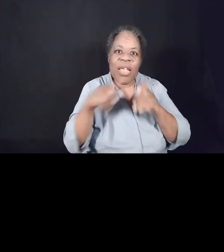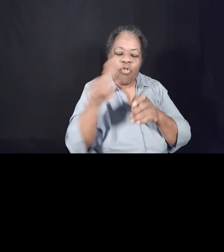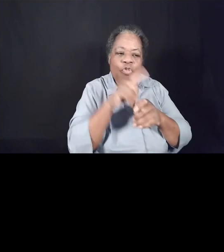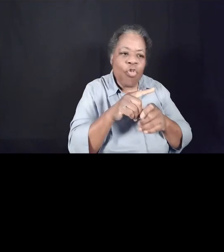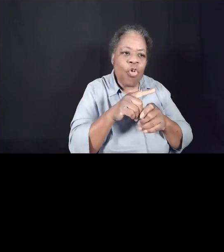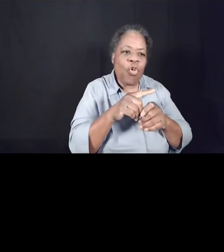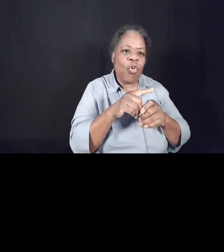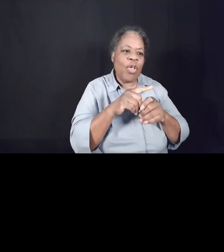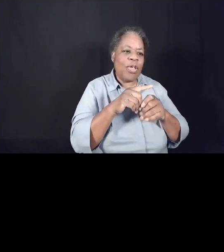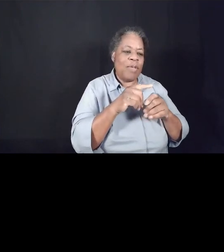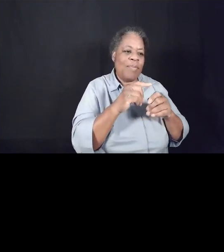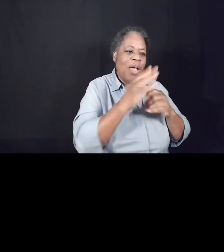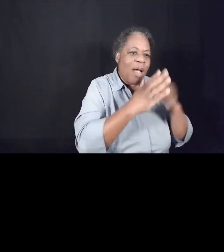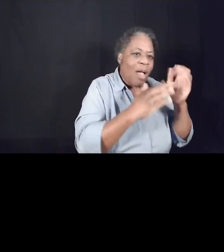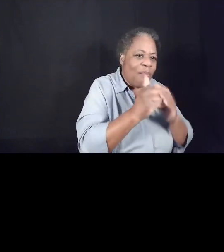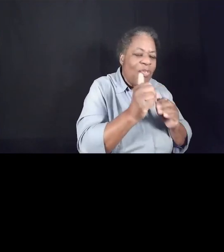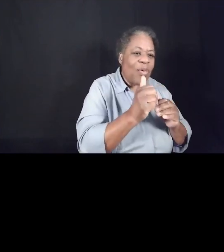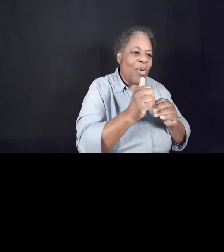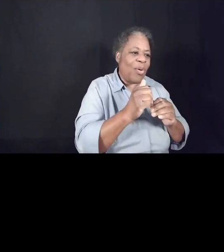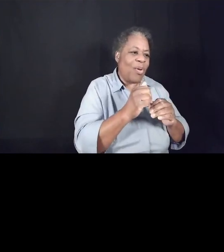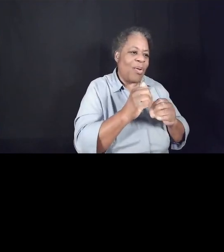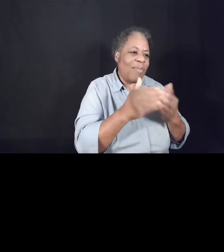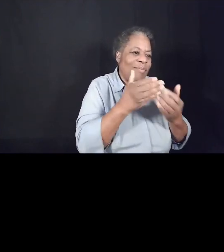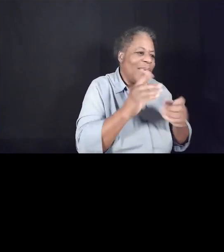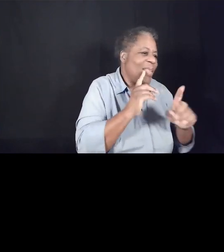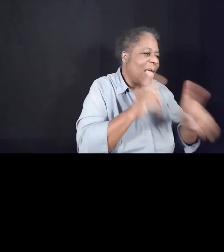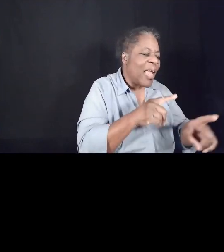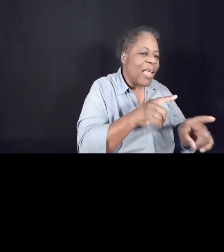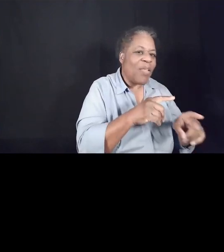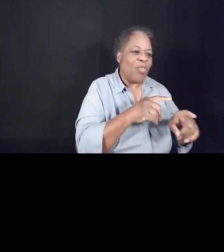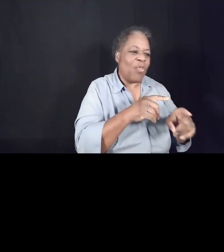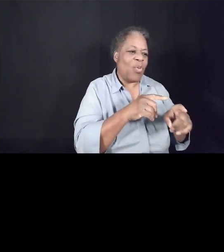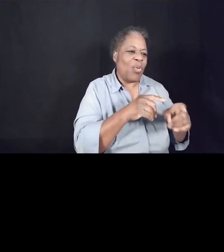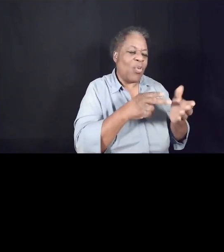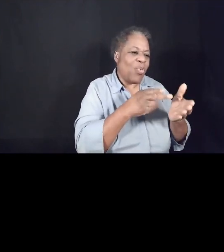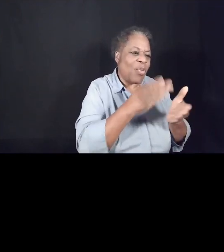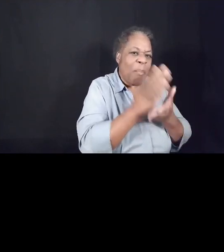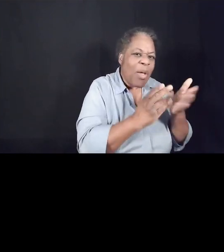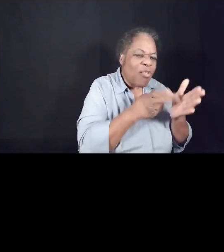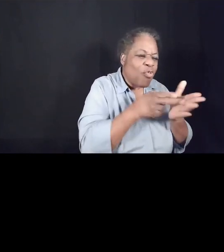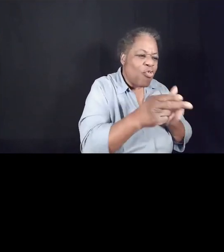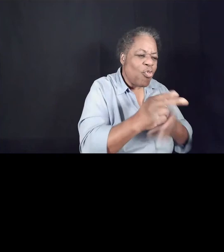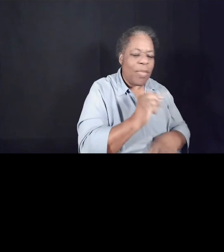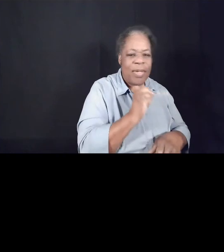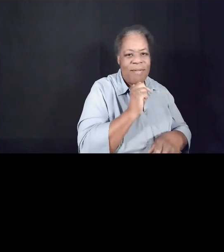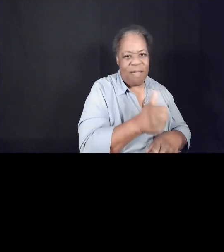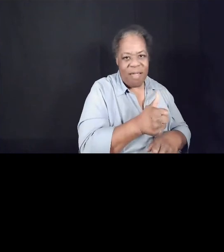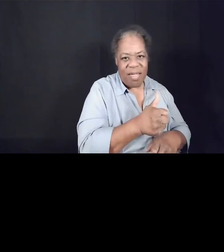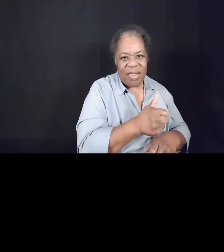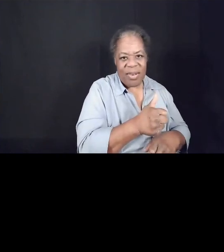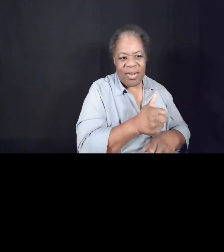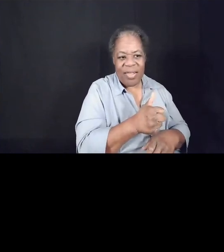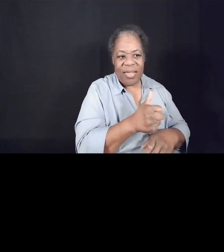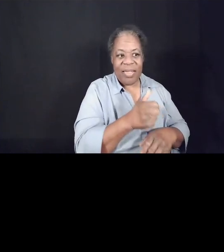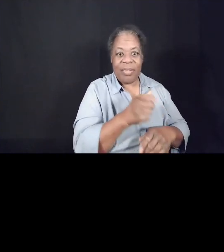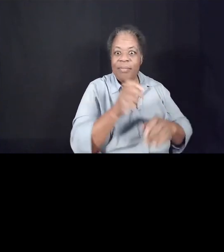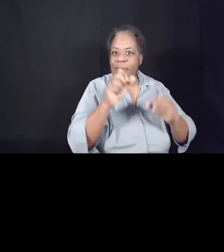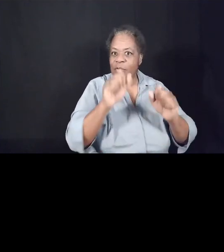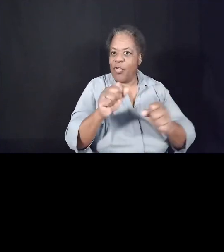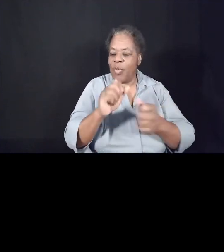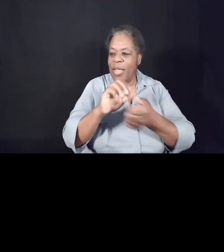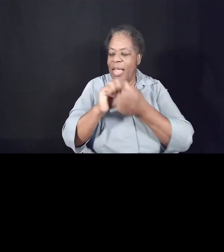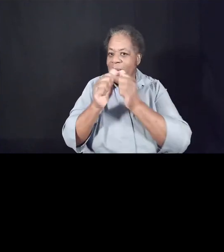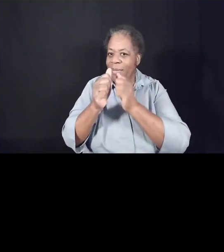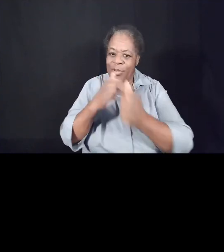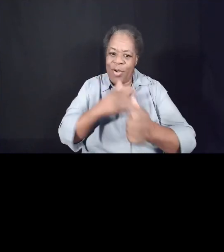easy answers, half-truths, and superficial relationships so that you may live deep within your heart.